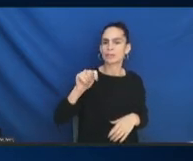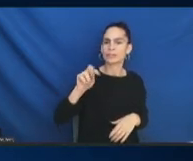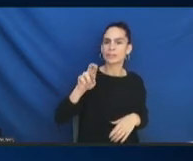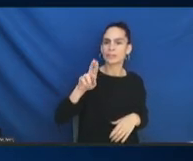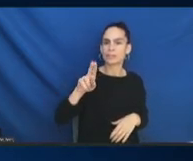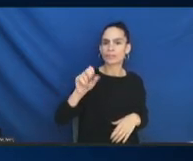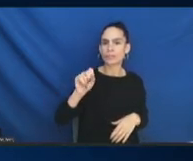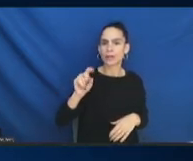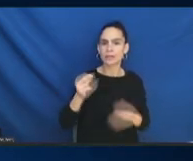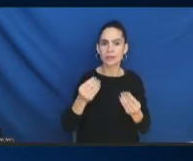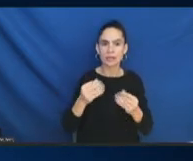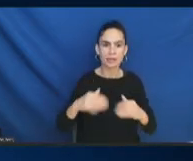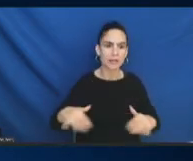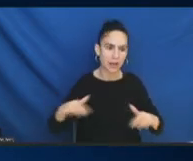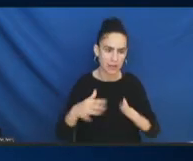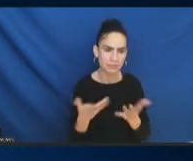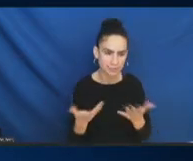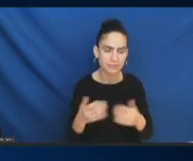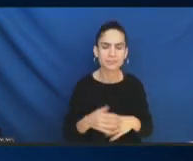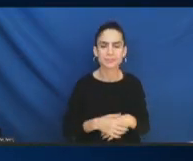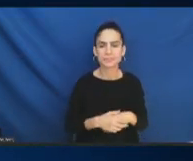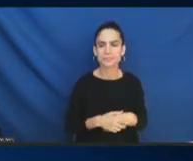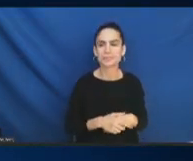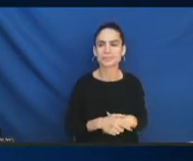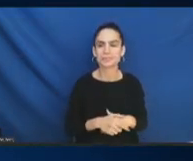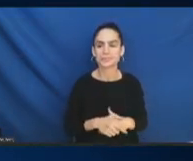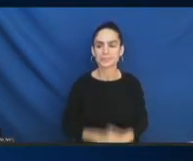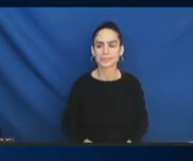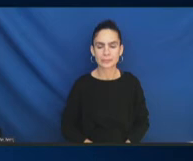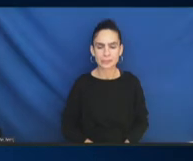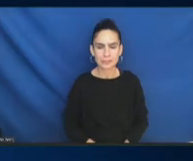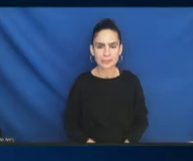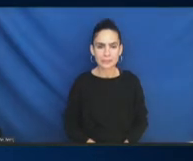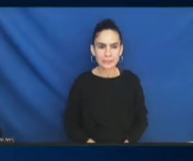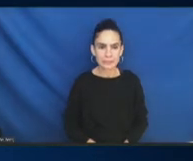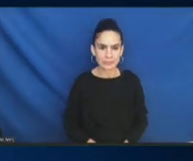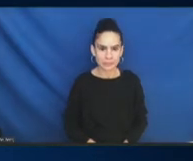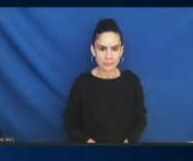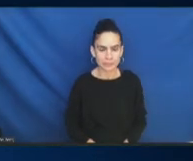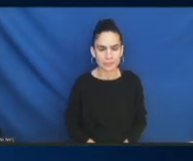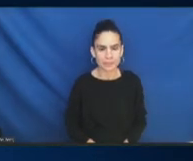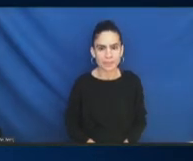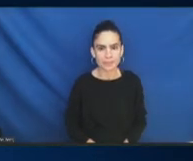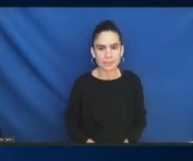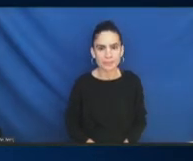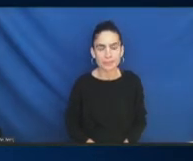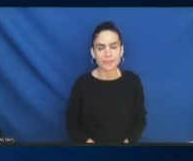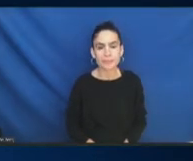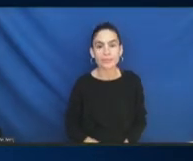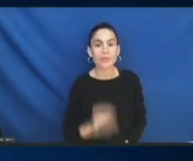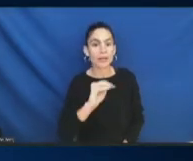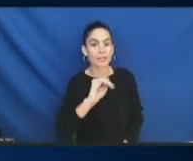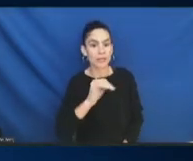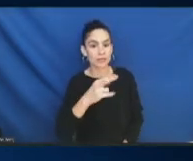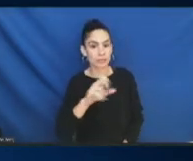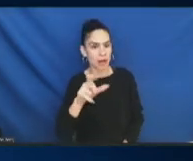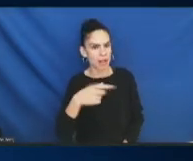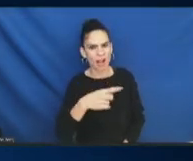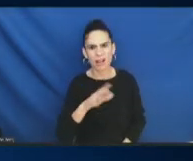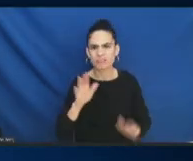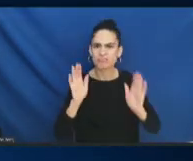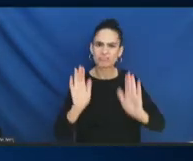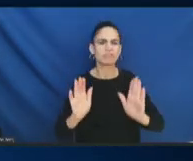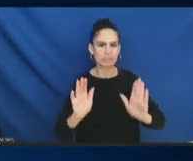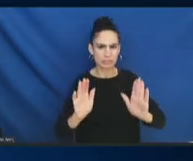COFA migrant issues. Michelle Michelle, that's great. And I think this is one of the, I think I've already heard two agencies that we should think about